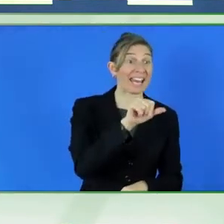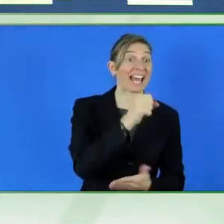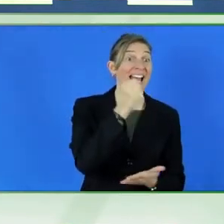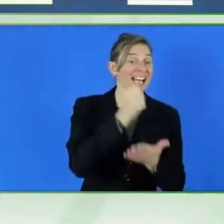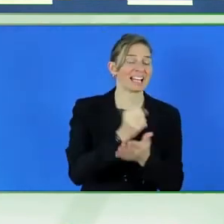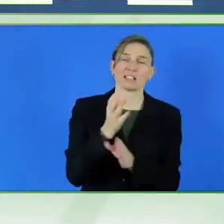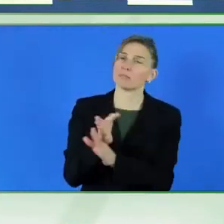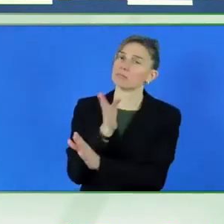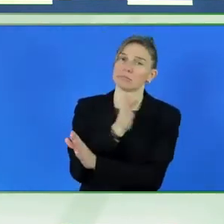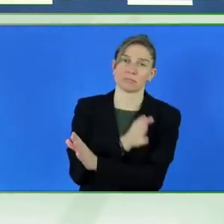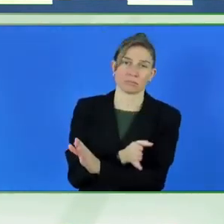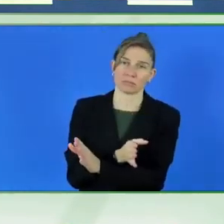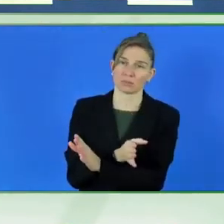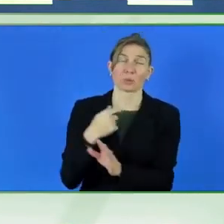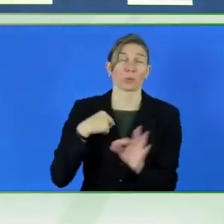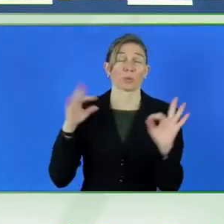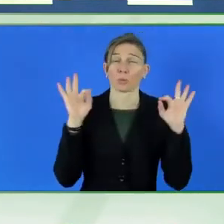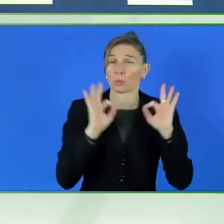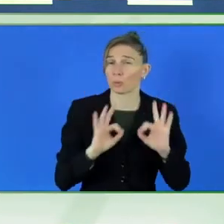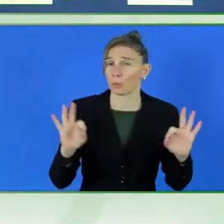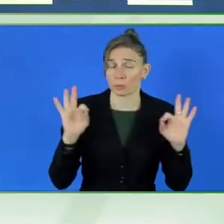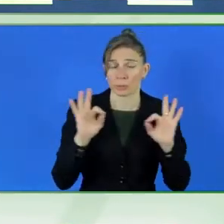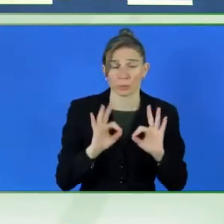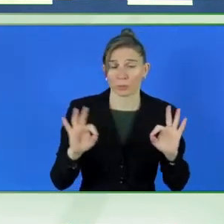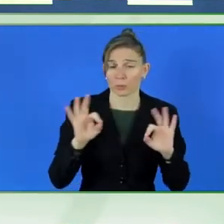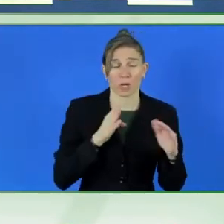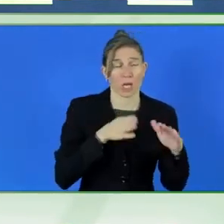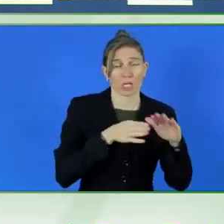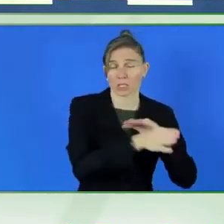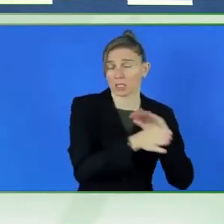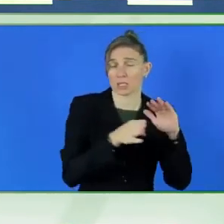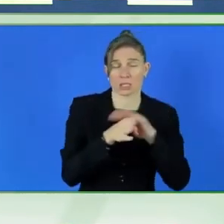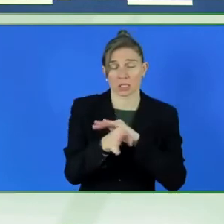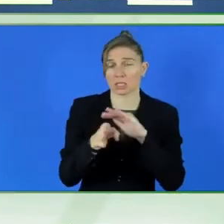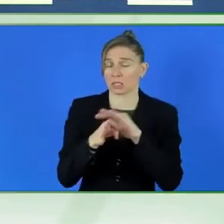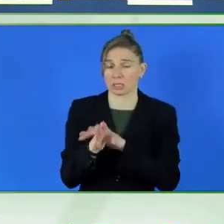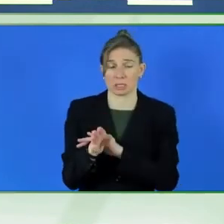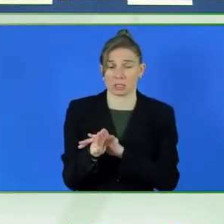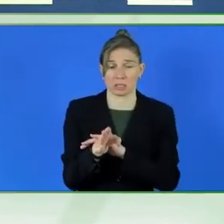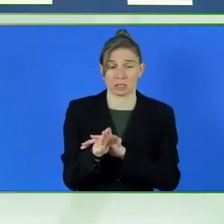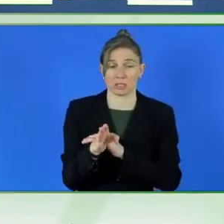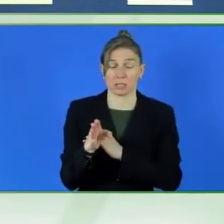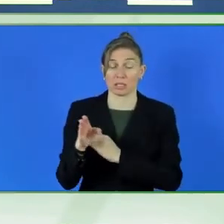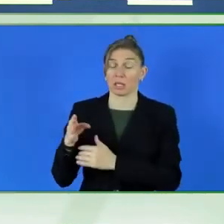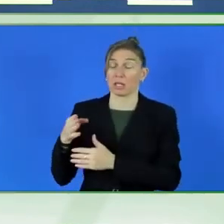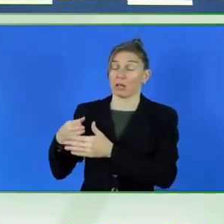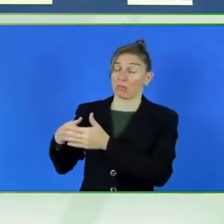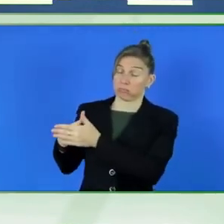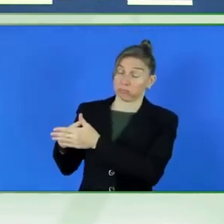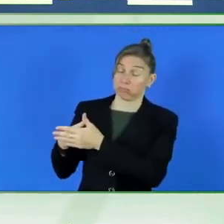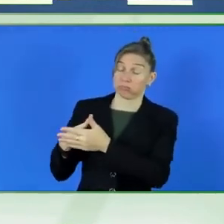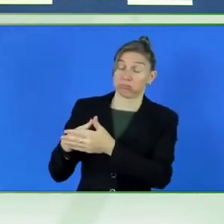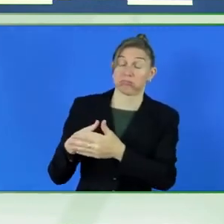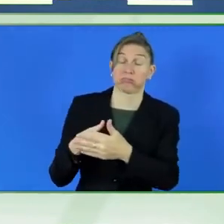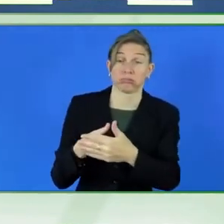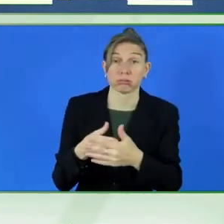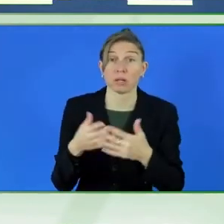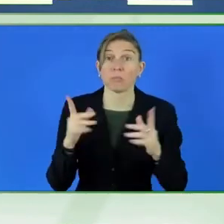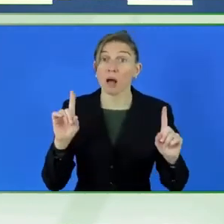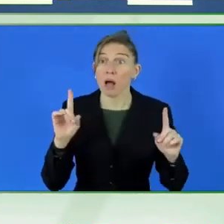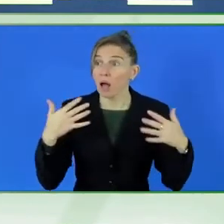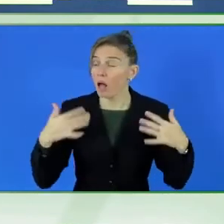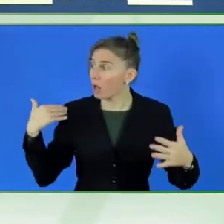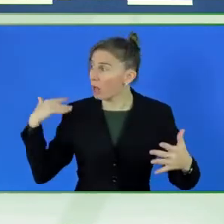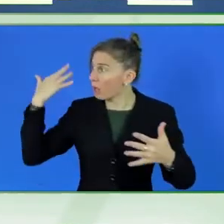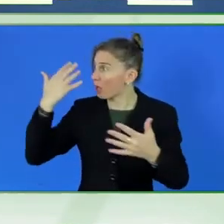nothing was accessible. So it's really remarkable to see how much has changed in a